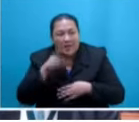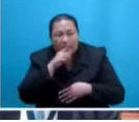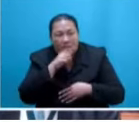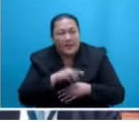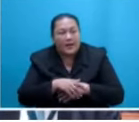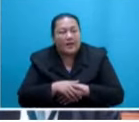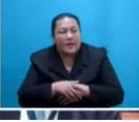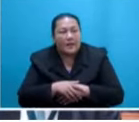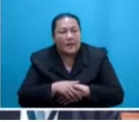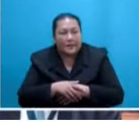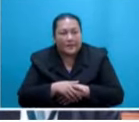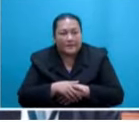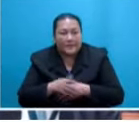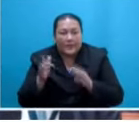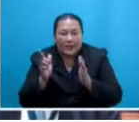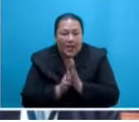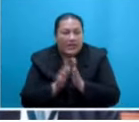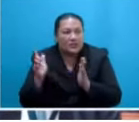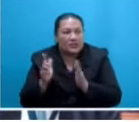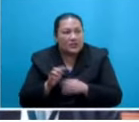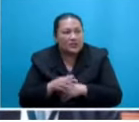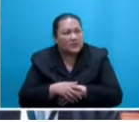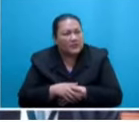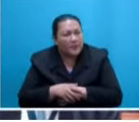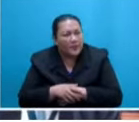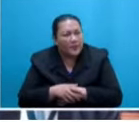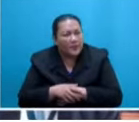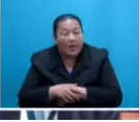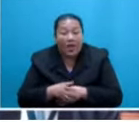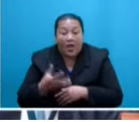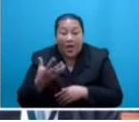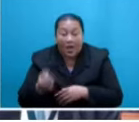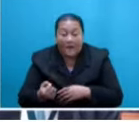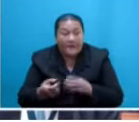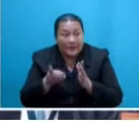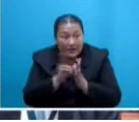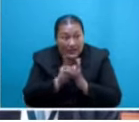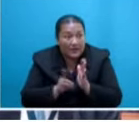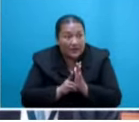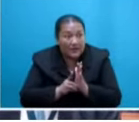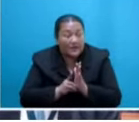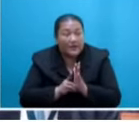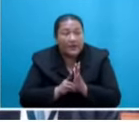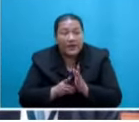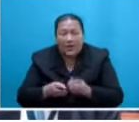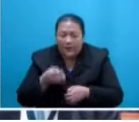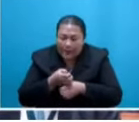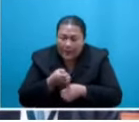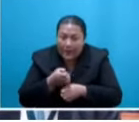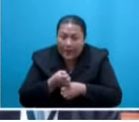by a string of draconian legislation. This string of super decrees have crippled the voice of the workers, made the trade union